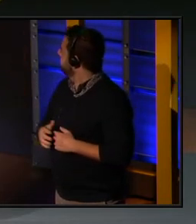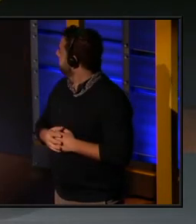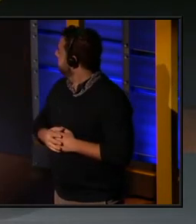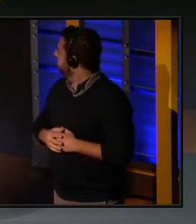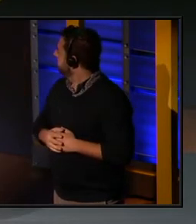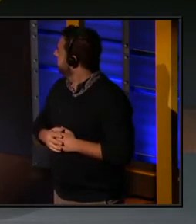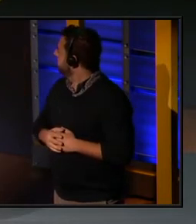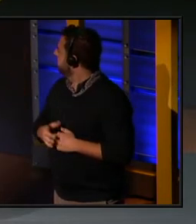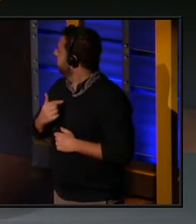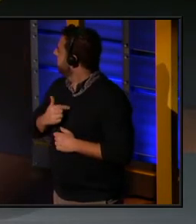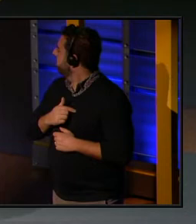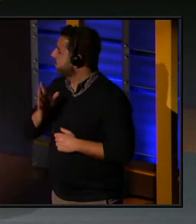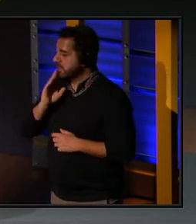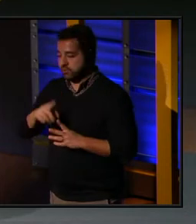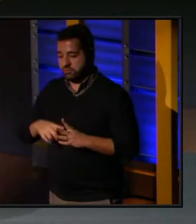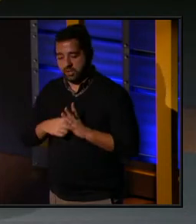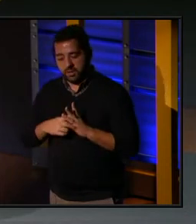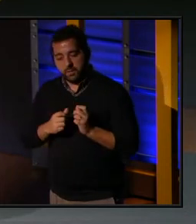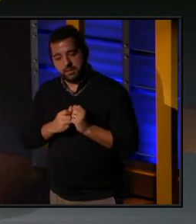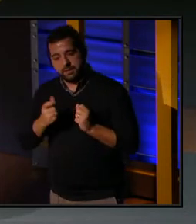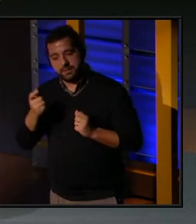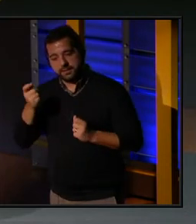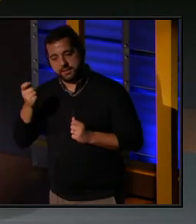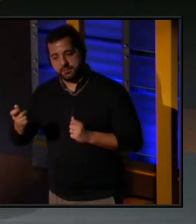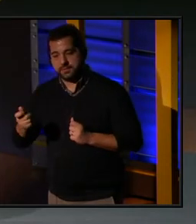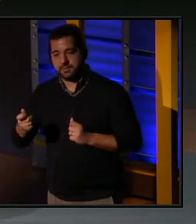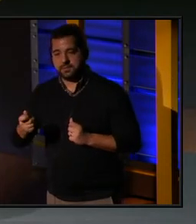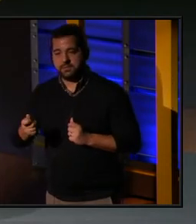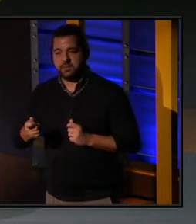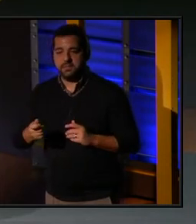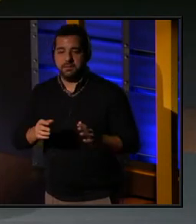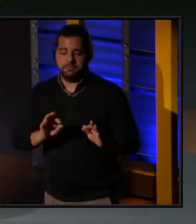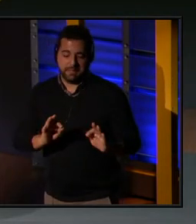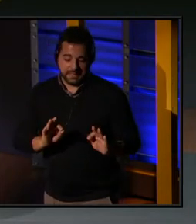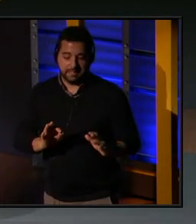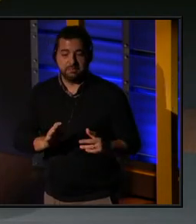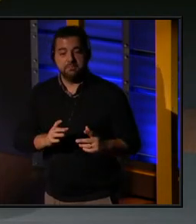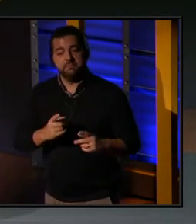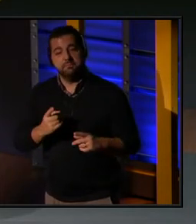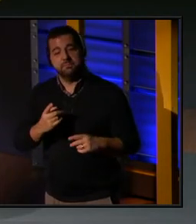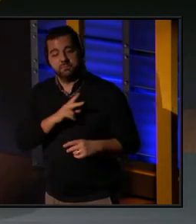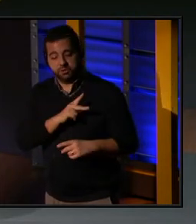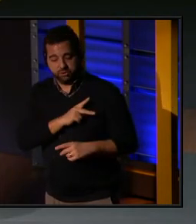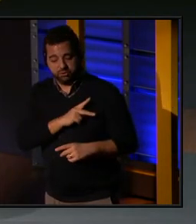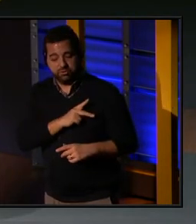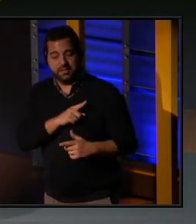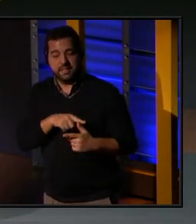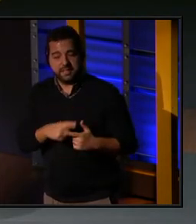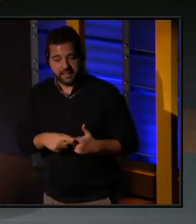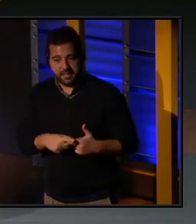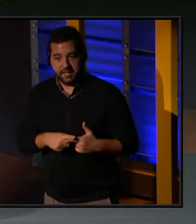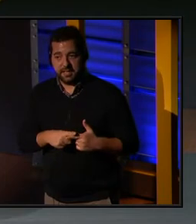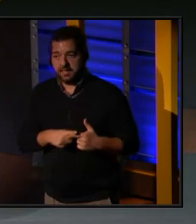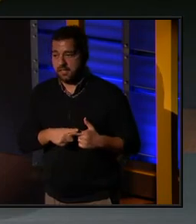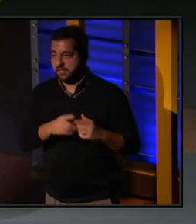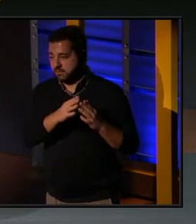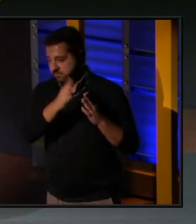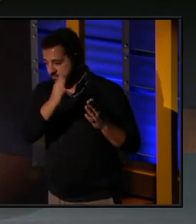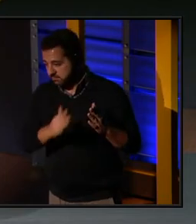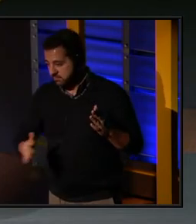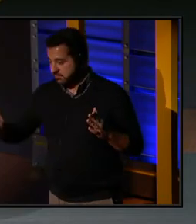We're going to start with a little bit of the mundane and personal, and then we're going to move toward the